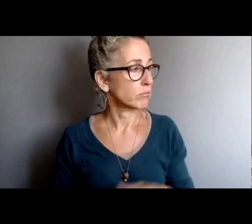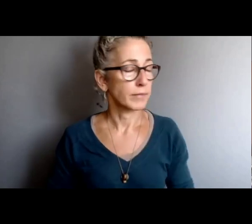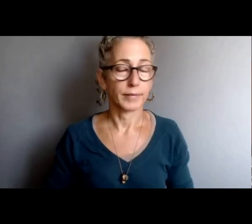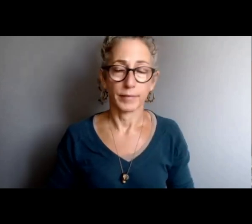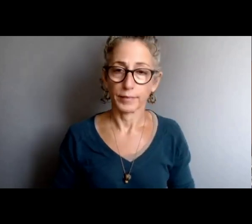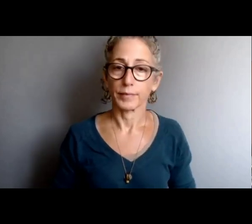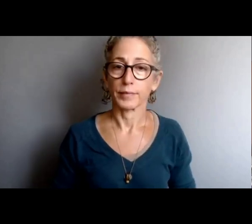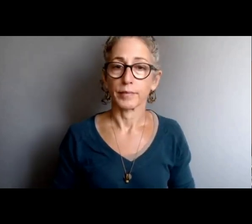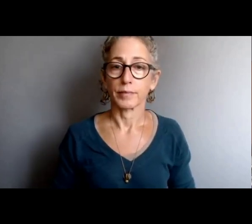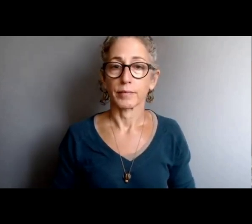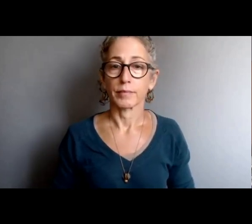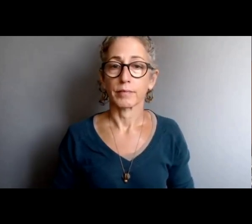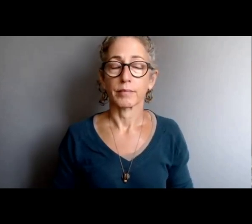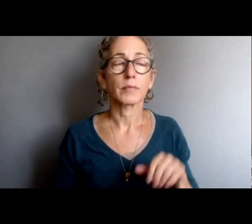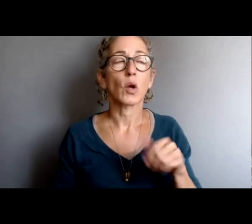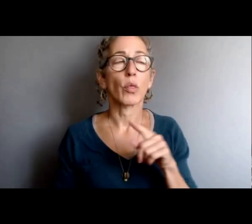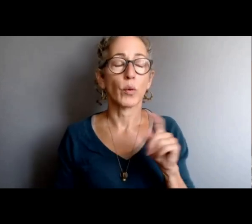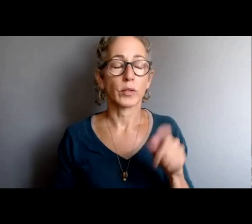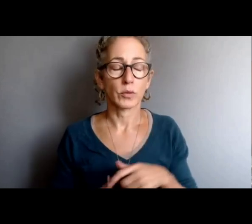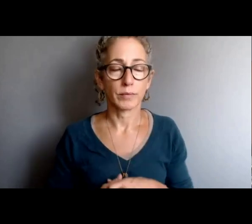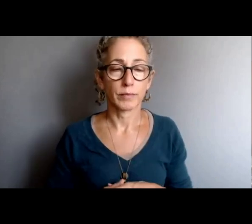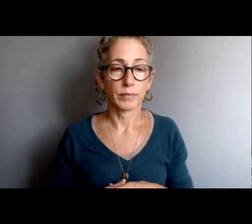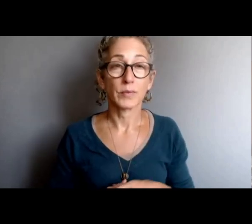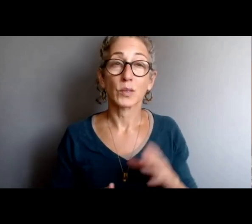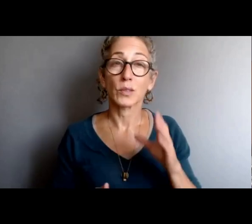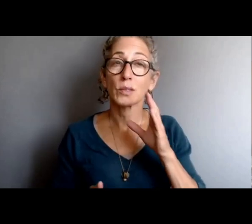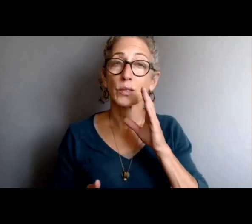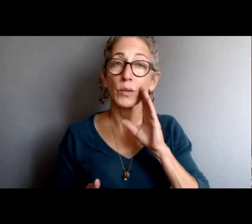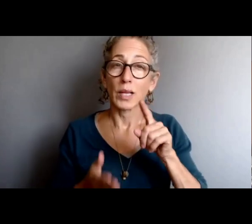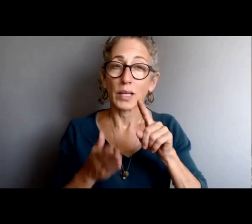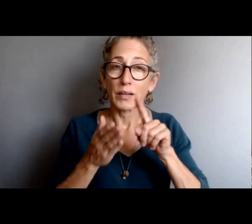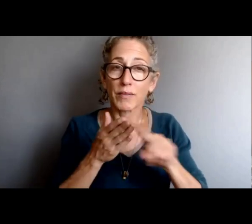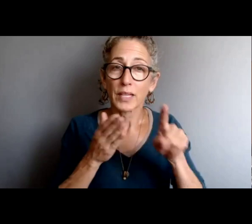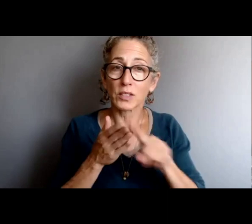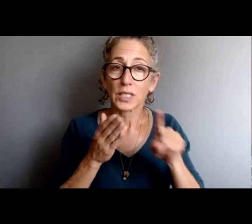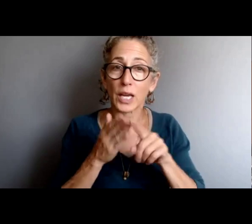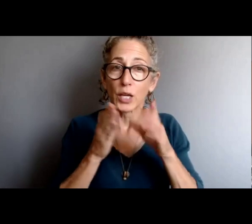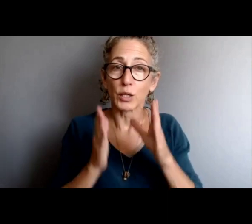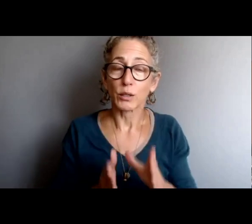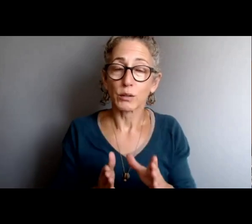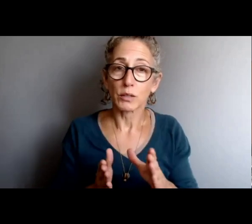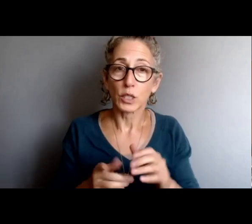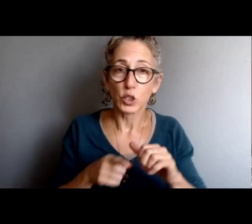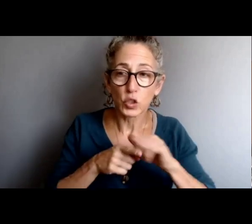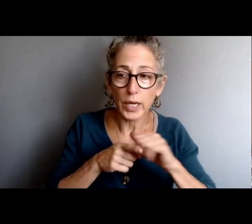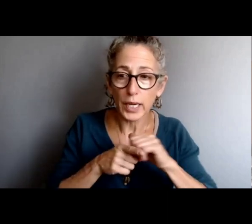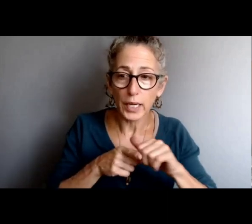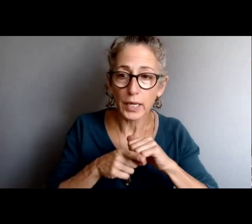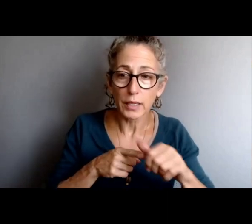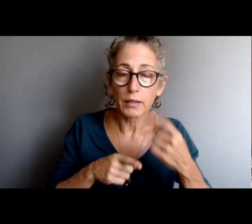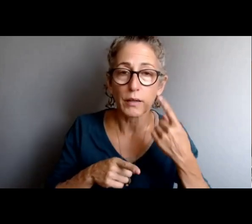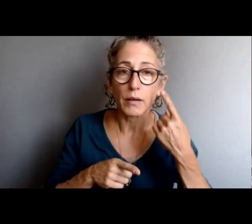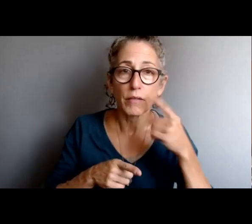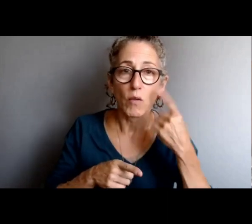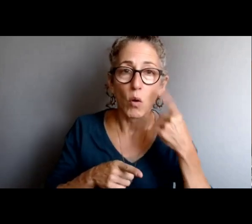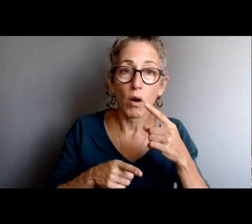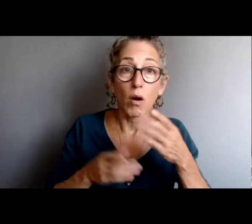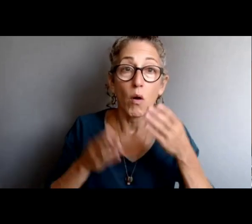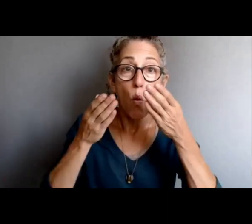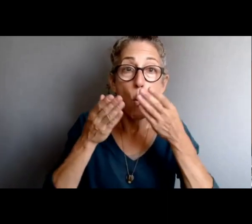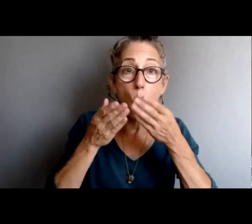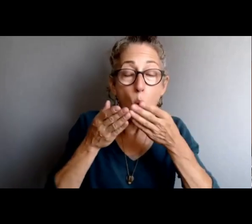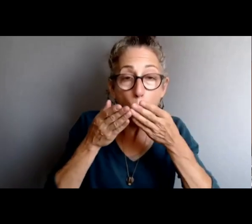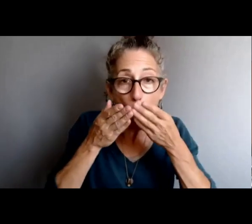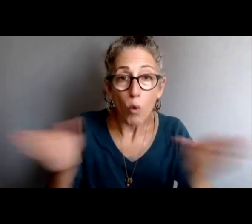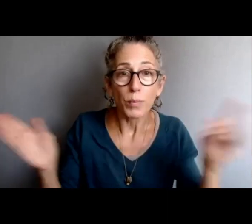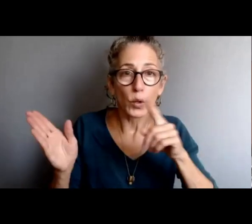Another question. Will investigators be trained to ask open-ended questions rather than leading questions when they're interviewing officers